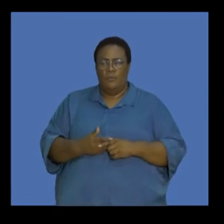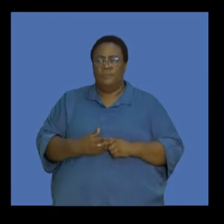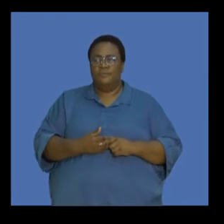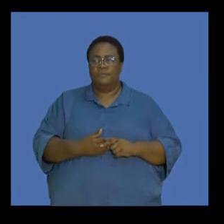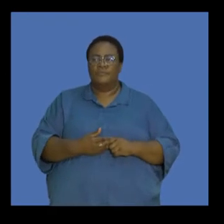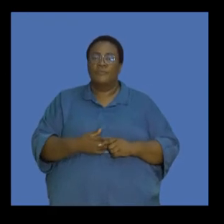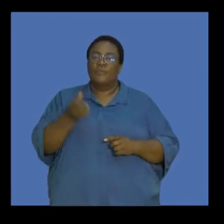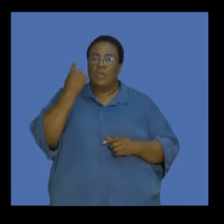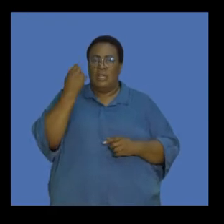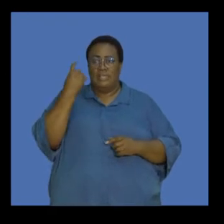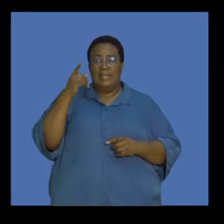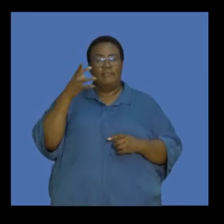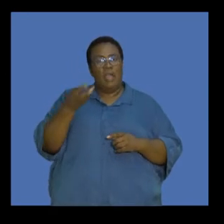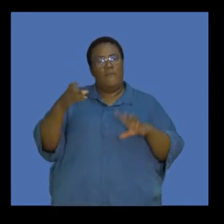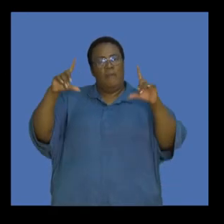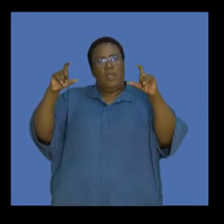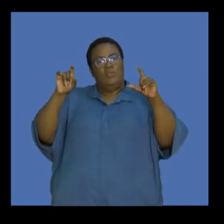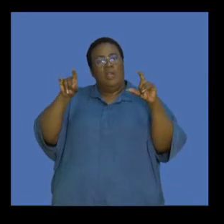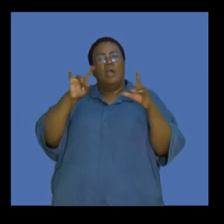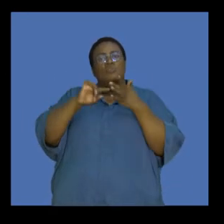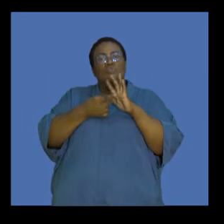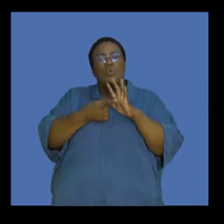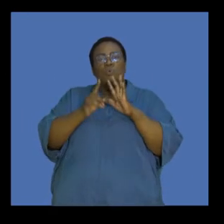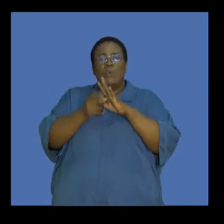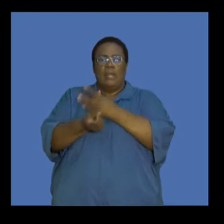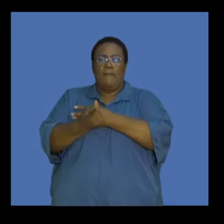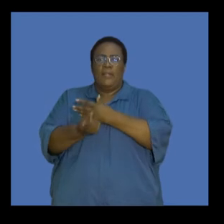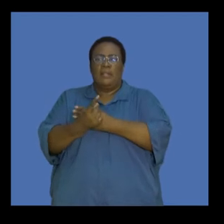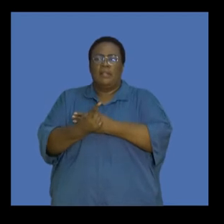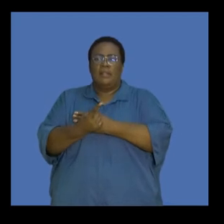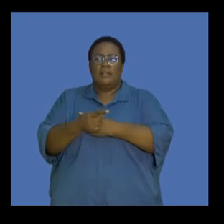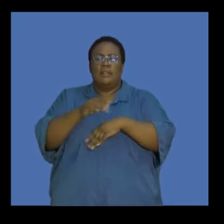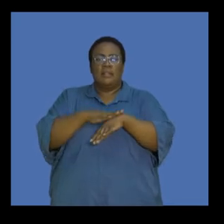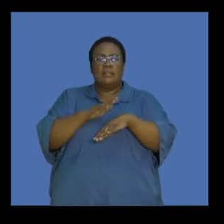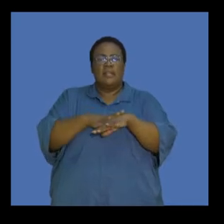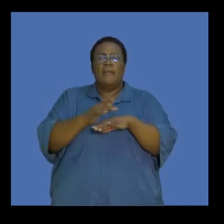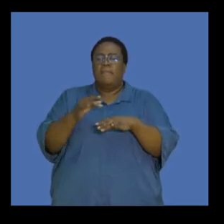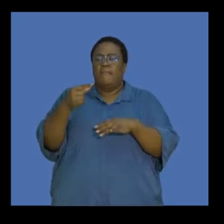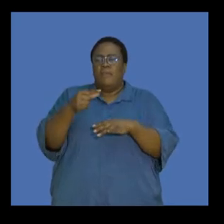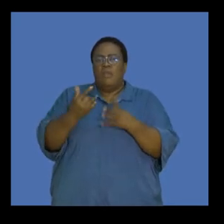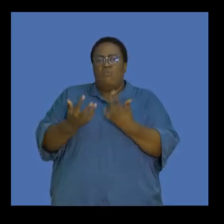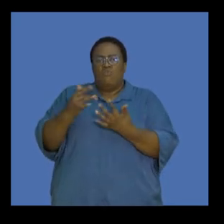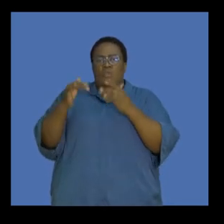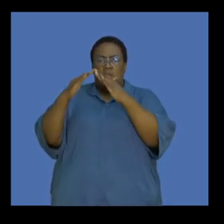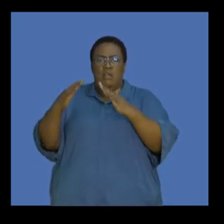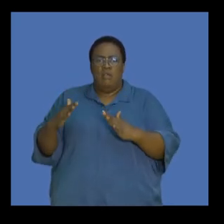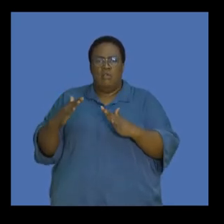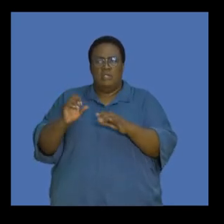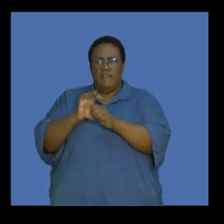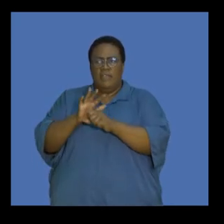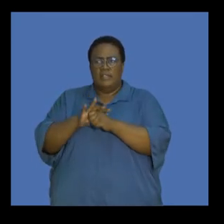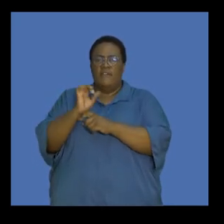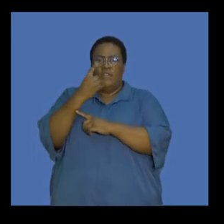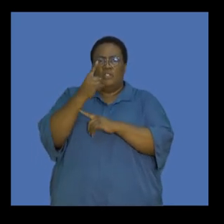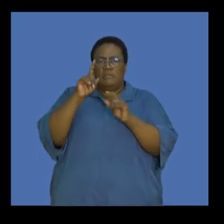So to understand this, I've got an image in here that shows you what happens during the greenhouse effect. For us to understand